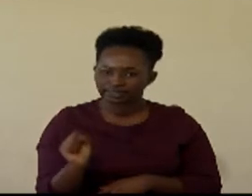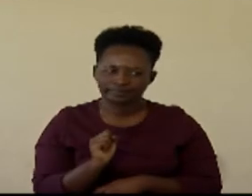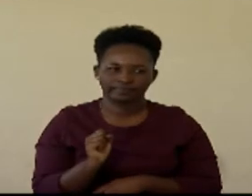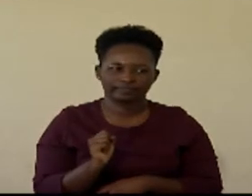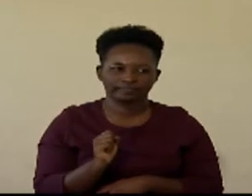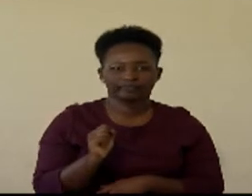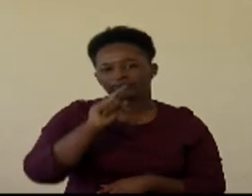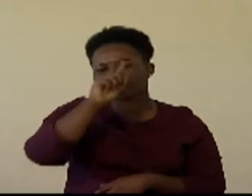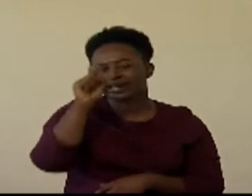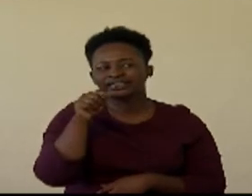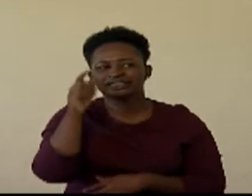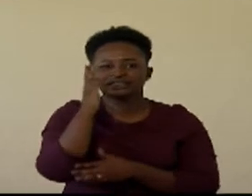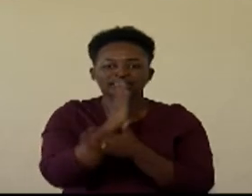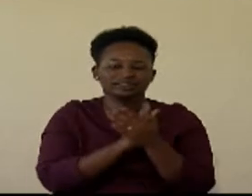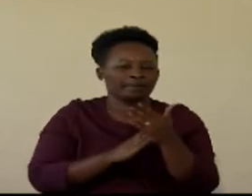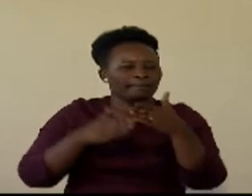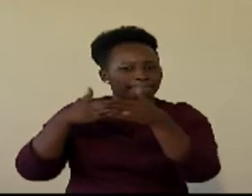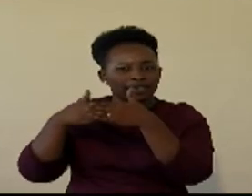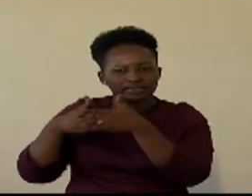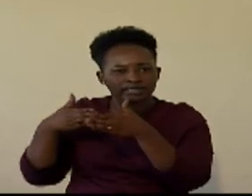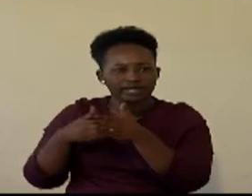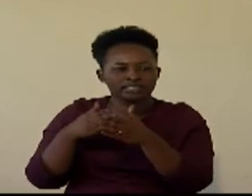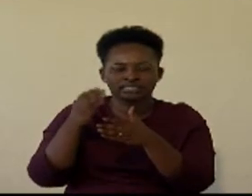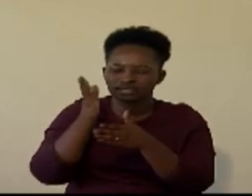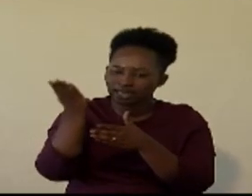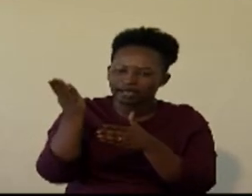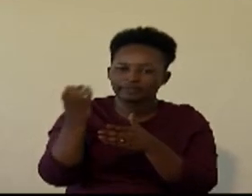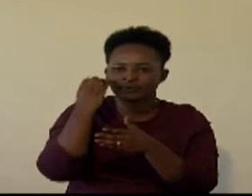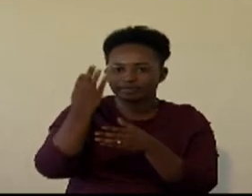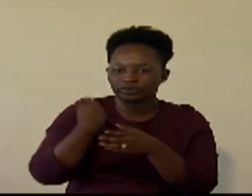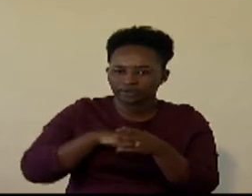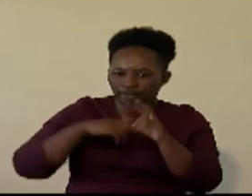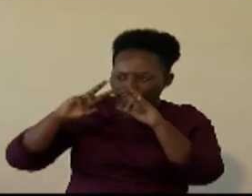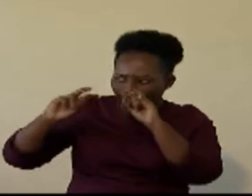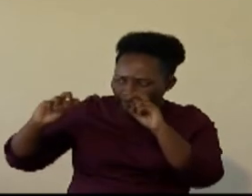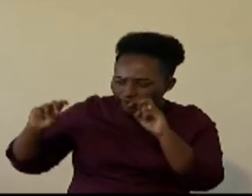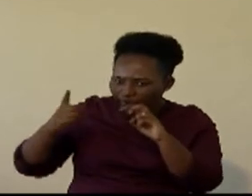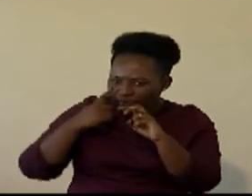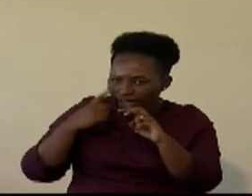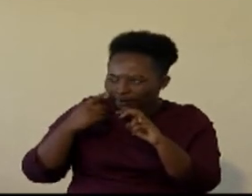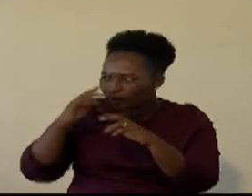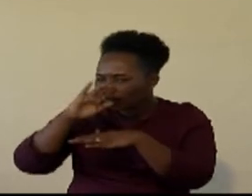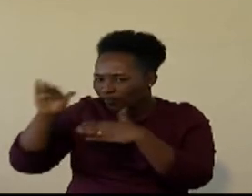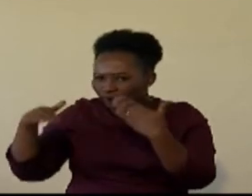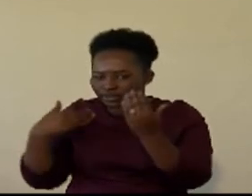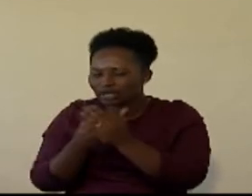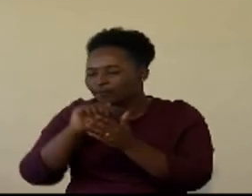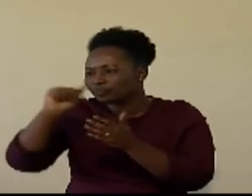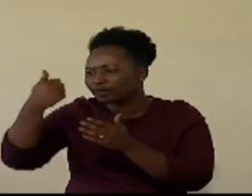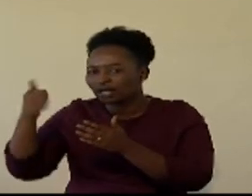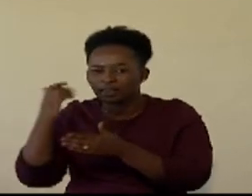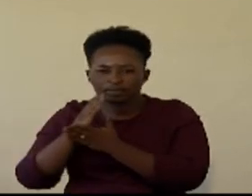Is there some evidence of boundaries that if we are to trace around this region and move around here and these other parts,